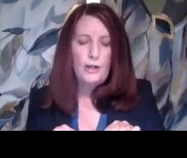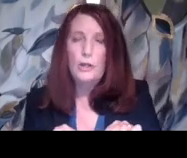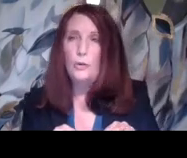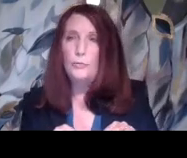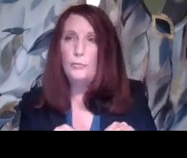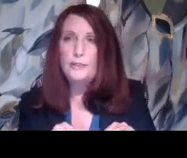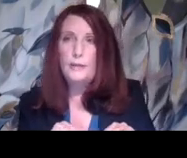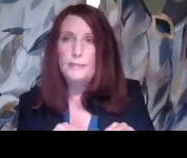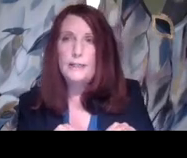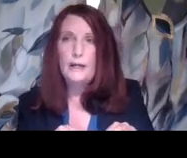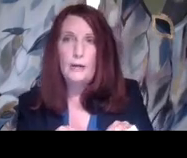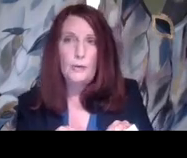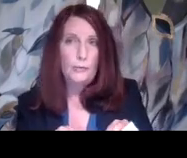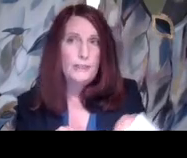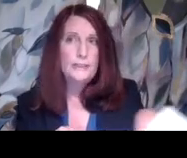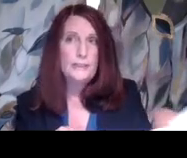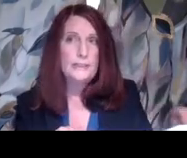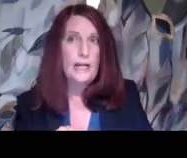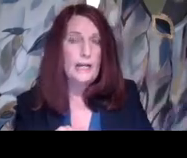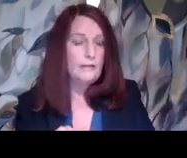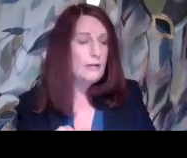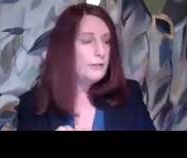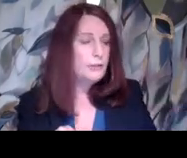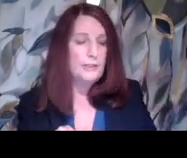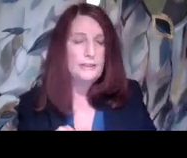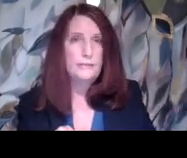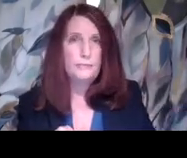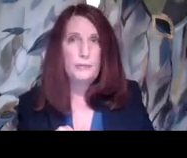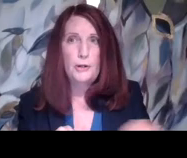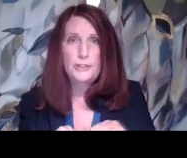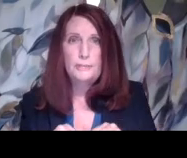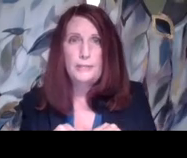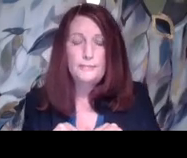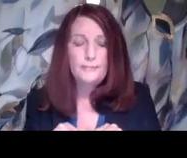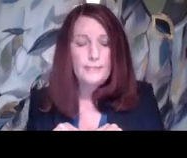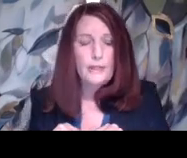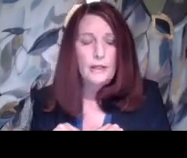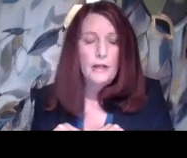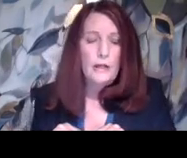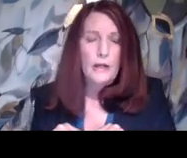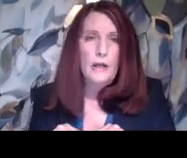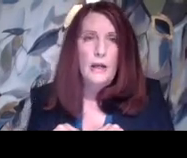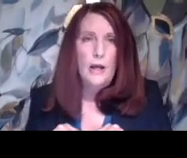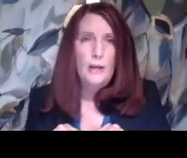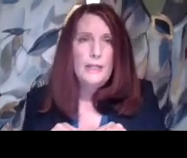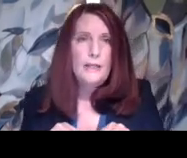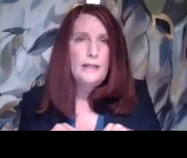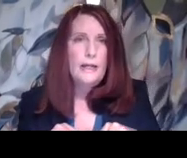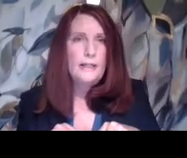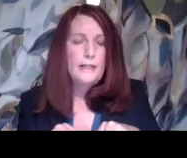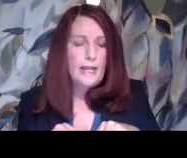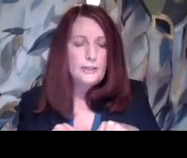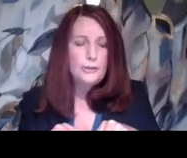that alone would not be a reason to design a student to participate. Um,